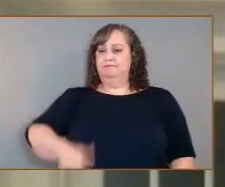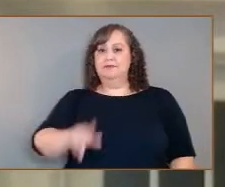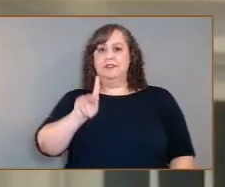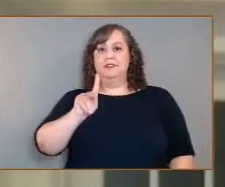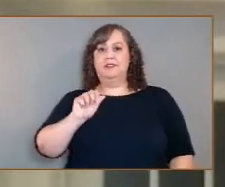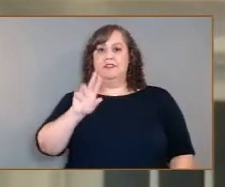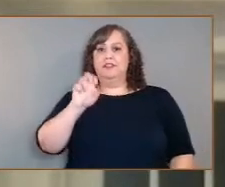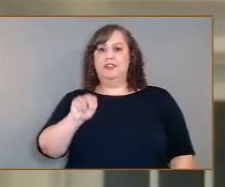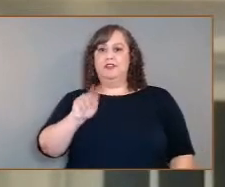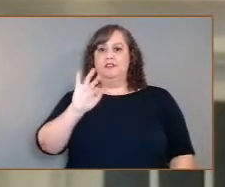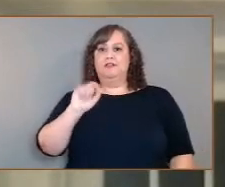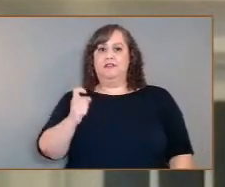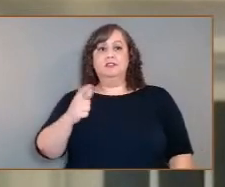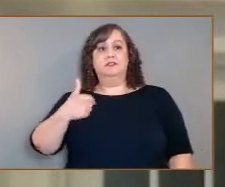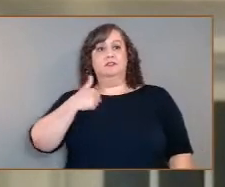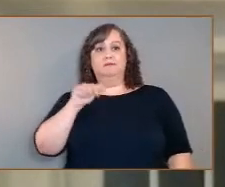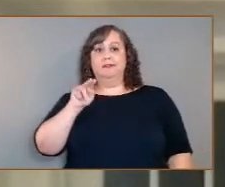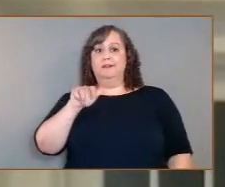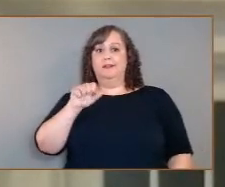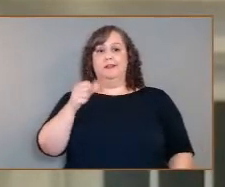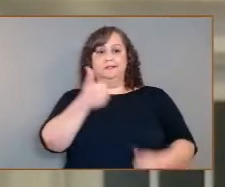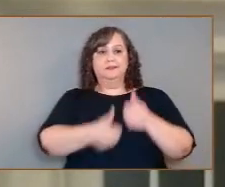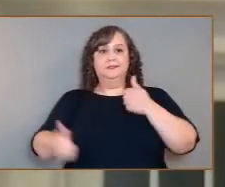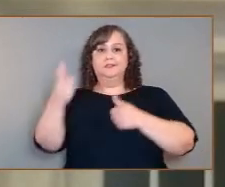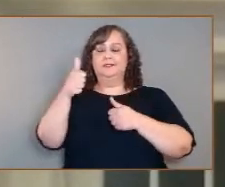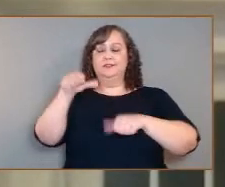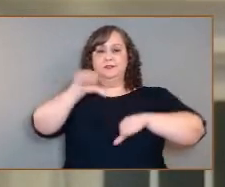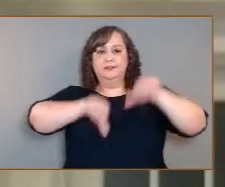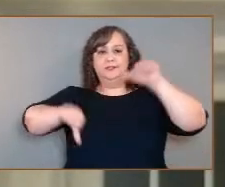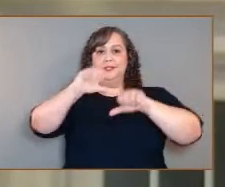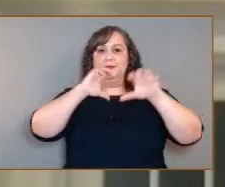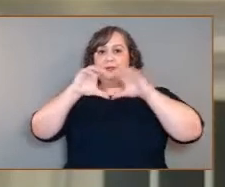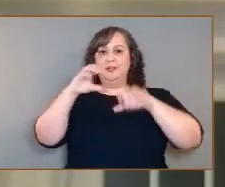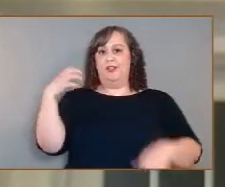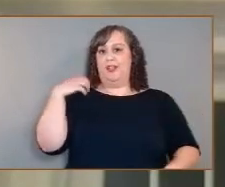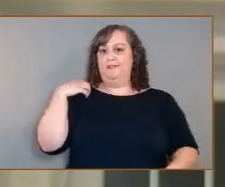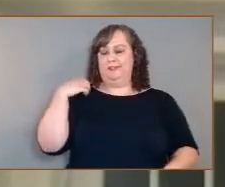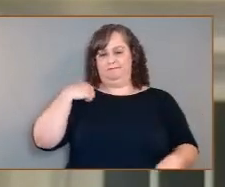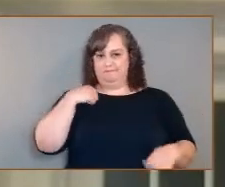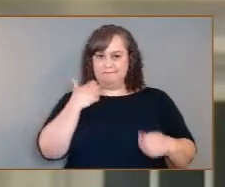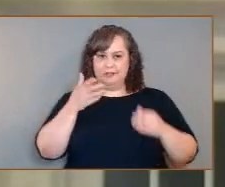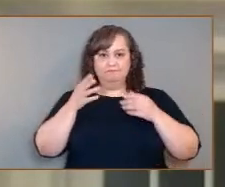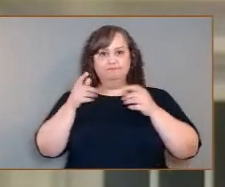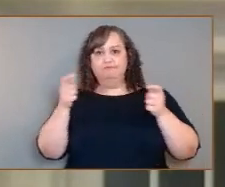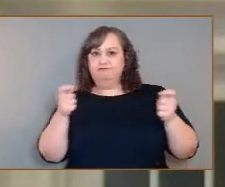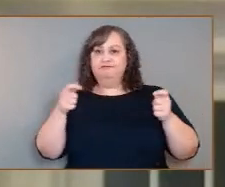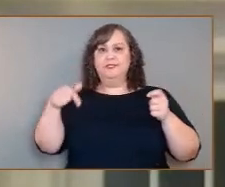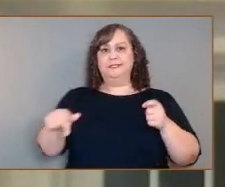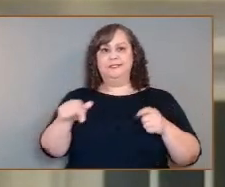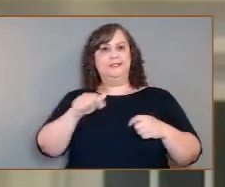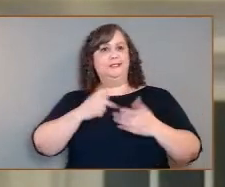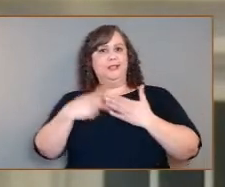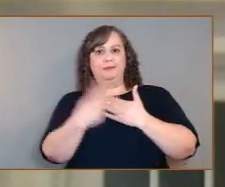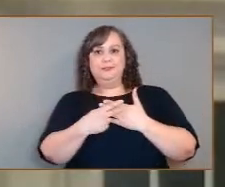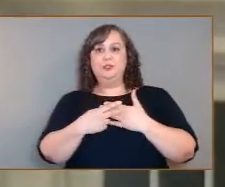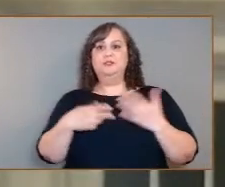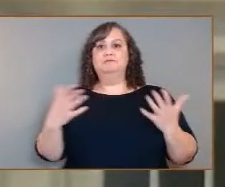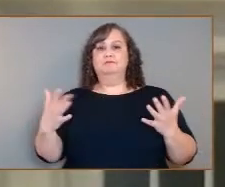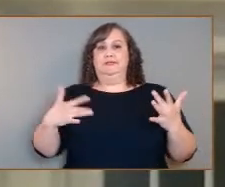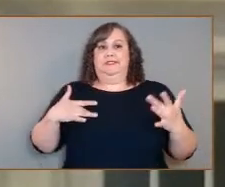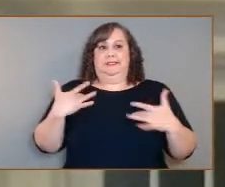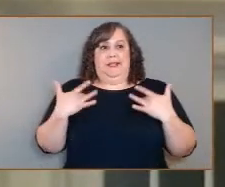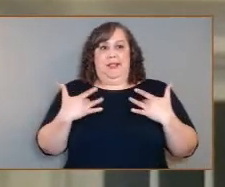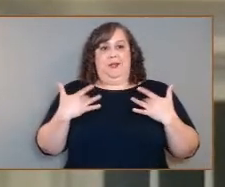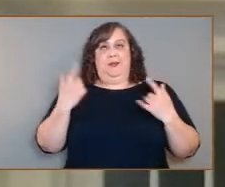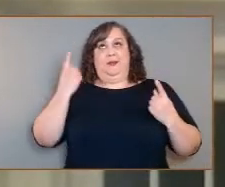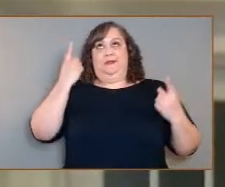Officer and your host for today's episode. It's exciting to think about all we can learn from these two new missions to explore Venus, and later in the